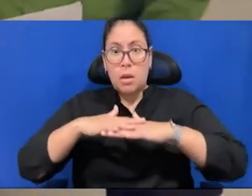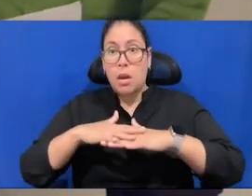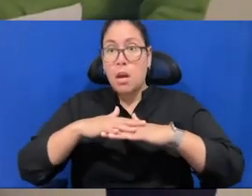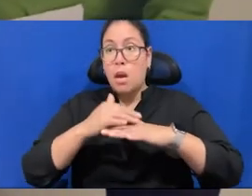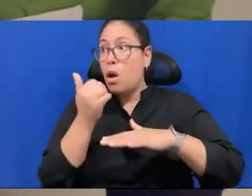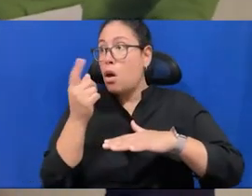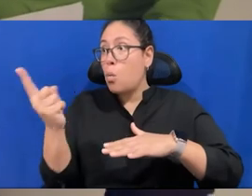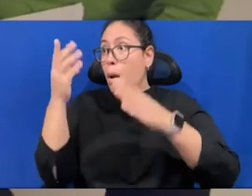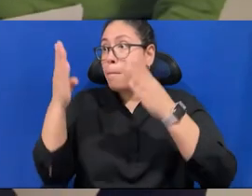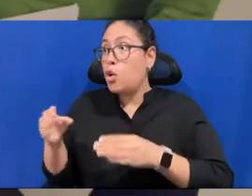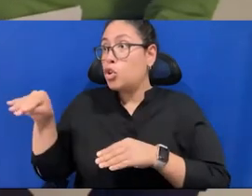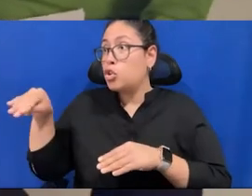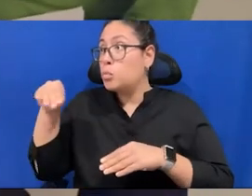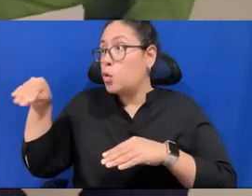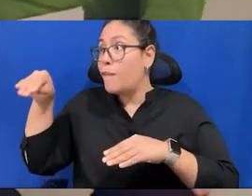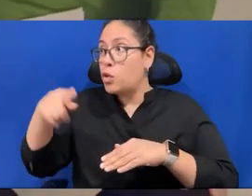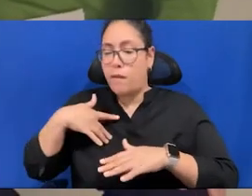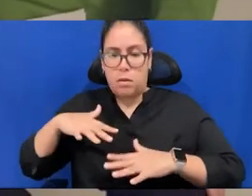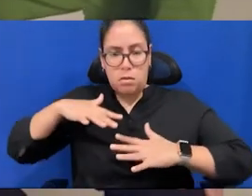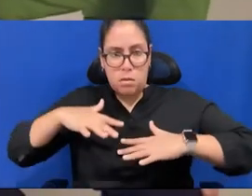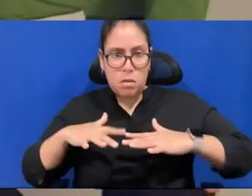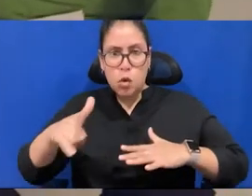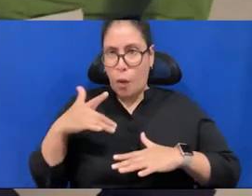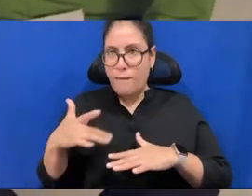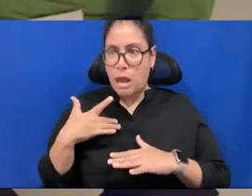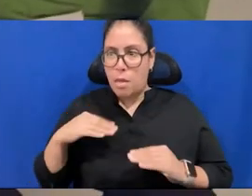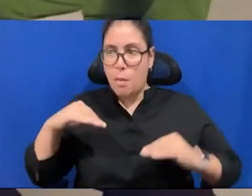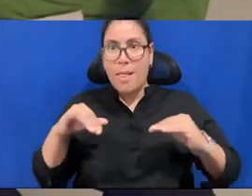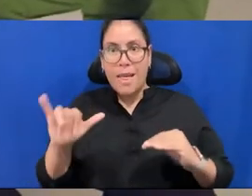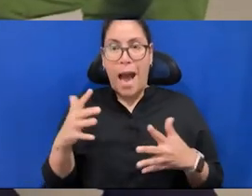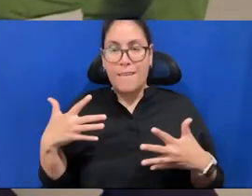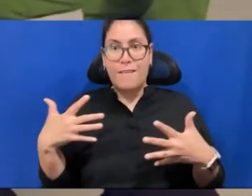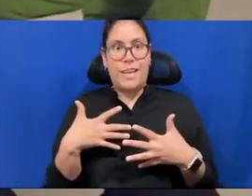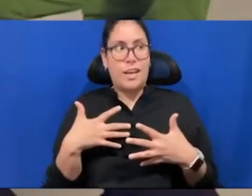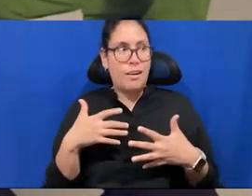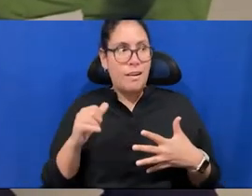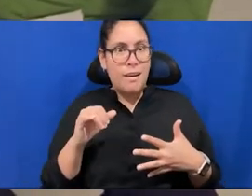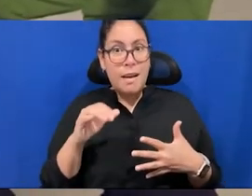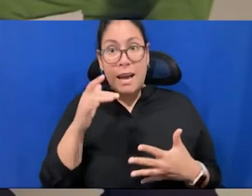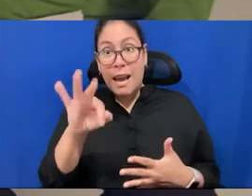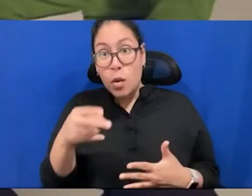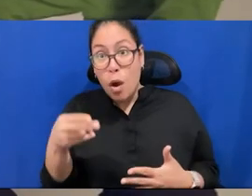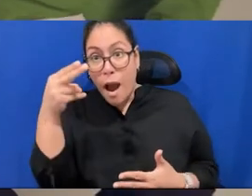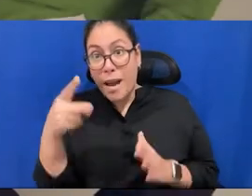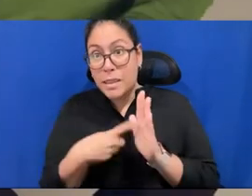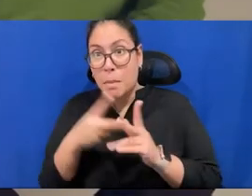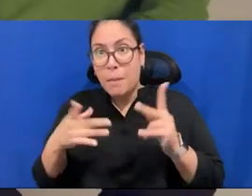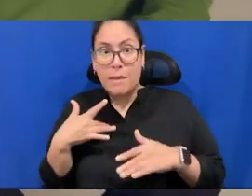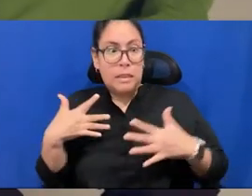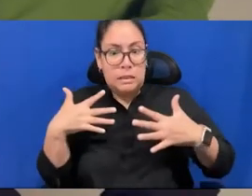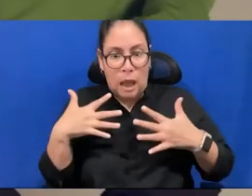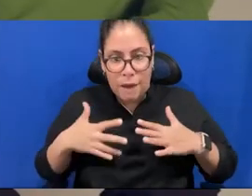It trembles. have a, you know, there is a whole, another fear of, of, of, high. Somehow you have to confront not only about the spiders and all these